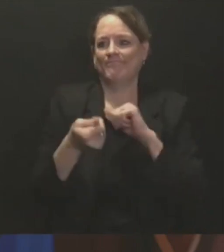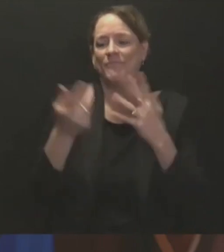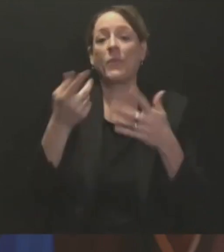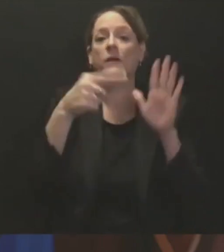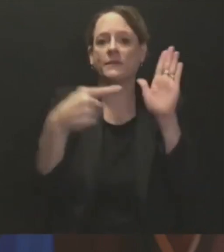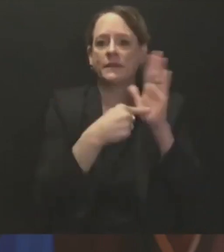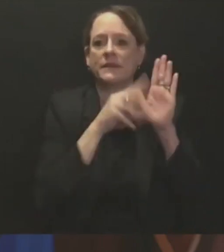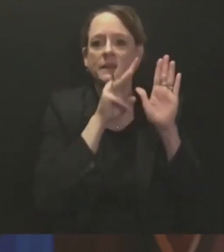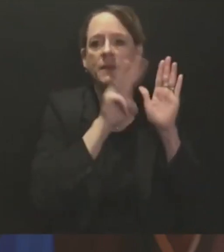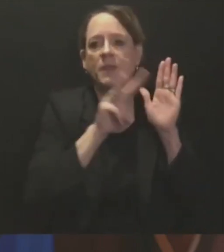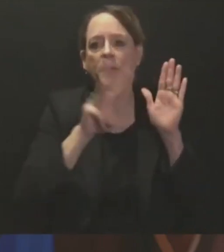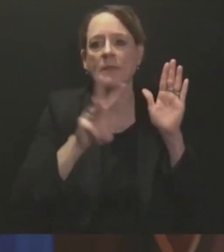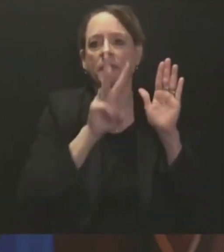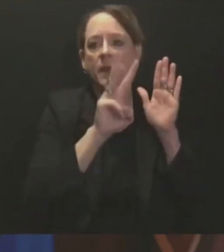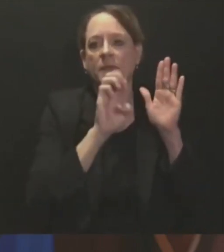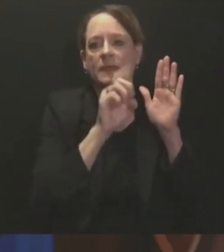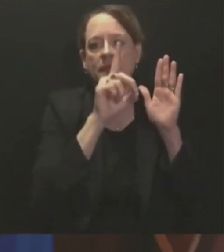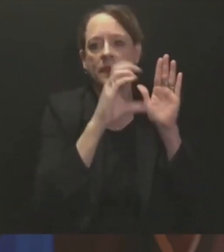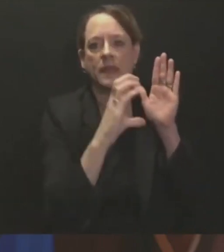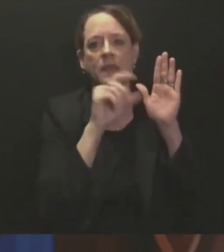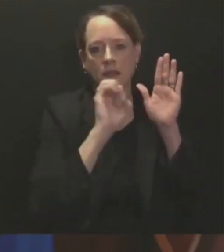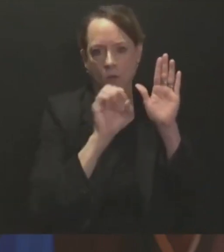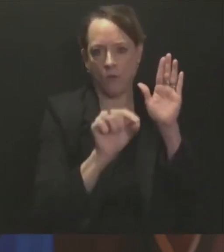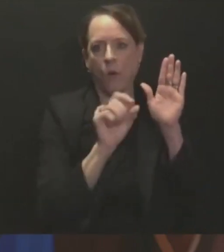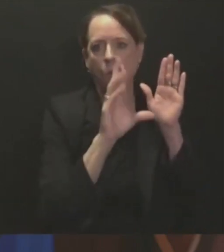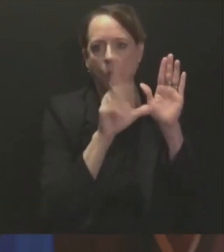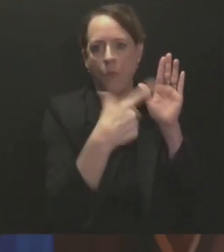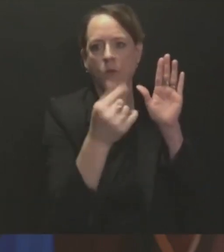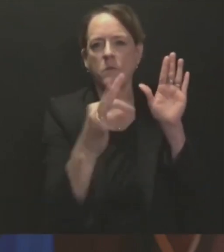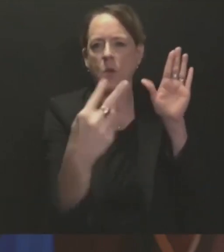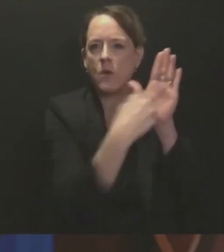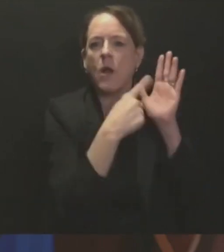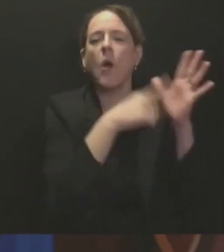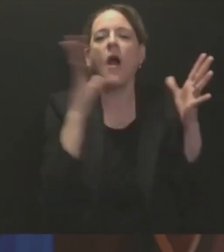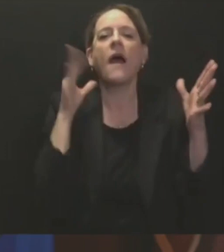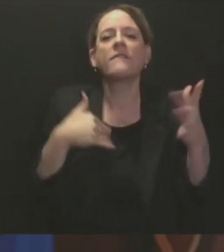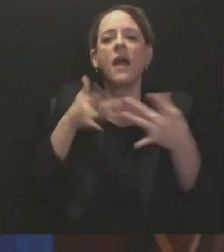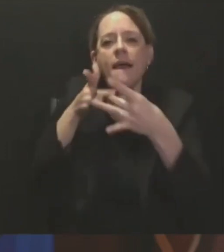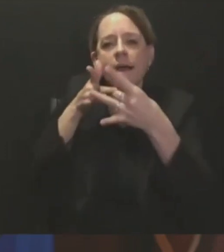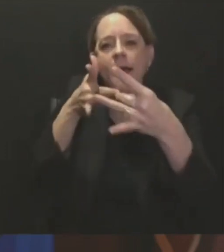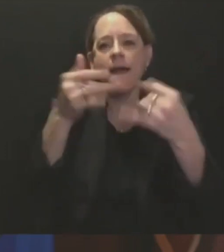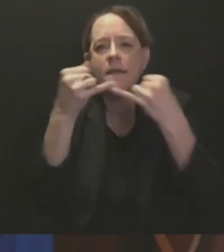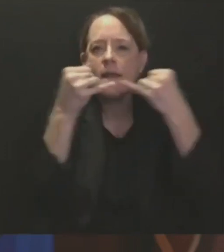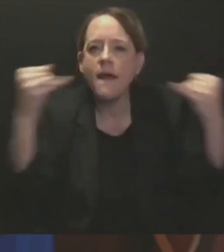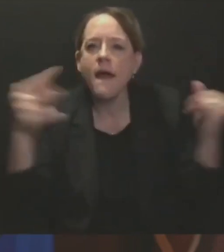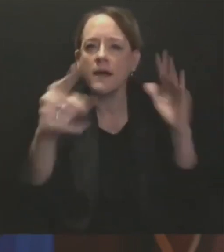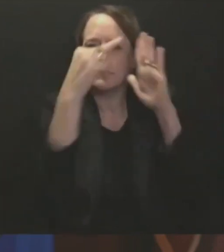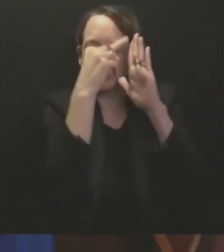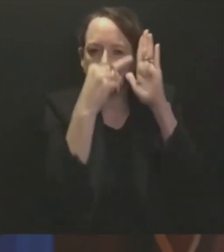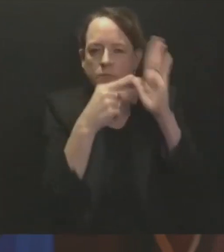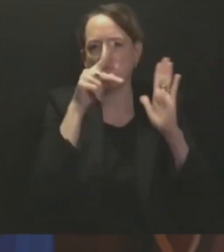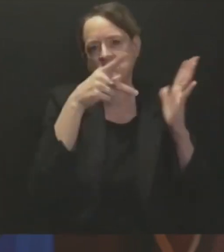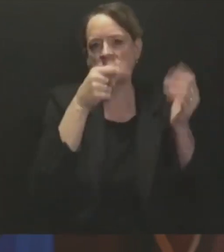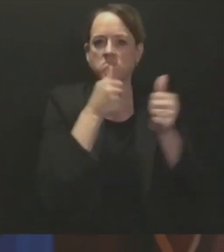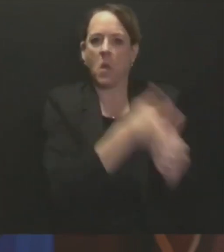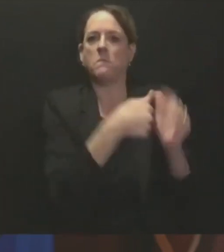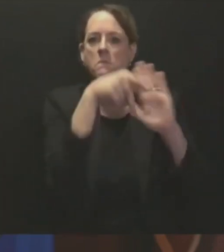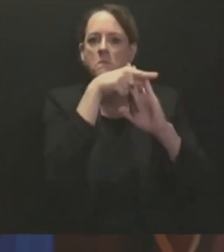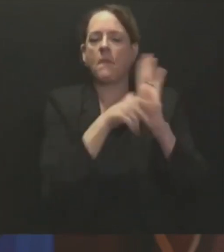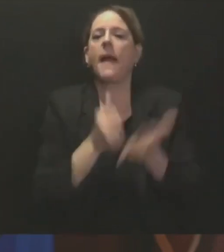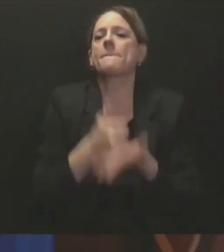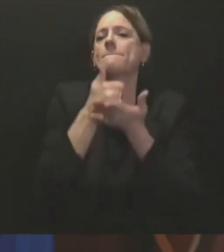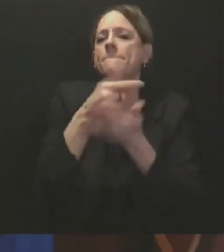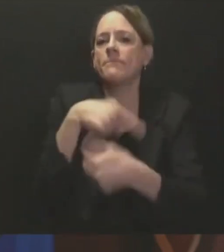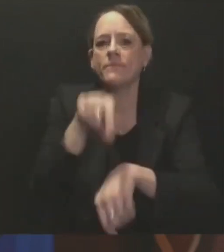prevent workplace exposure and to keep workers and customers as safe as possible. As we've fought